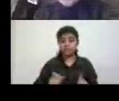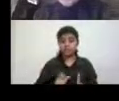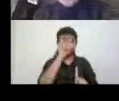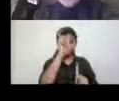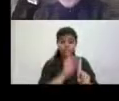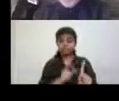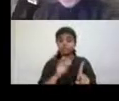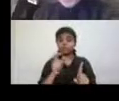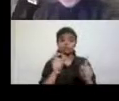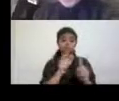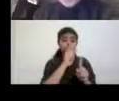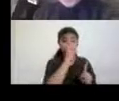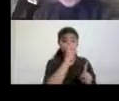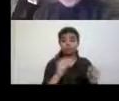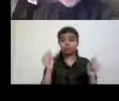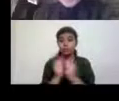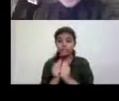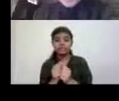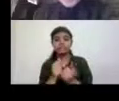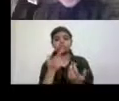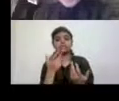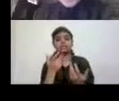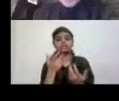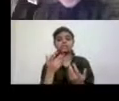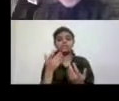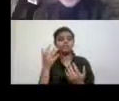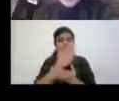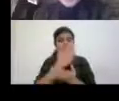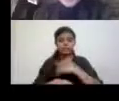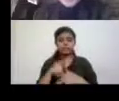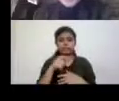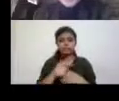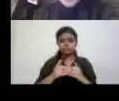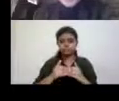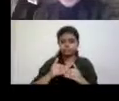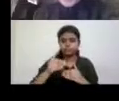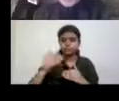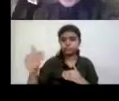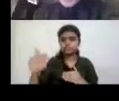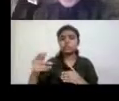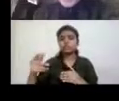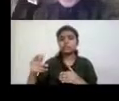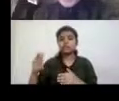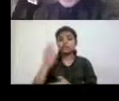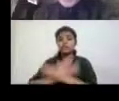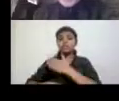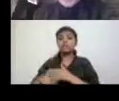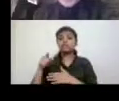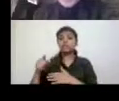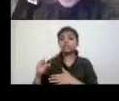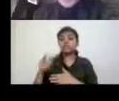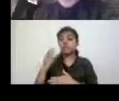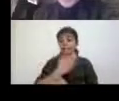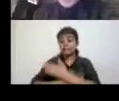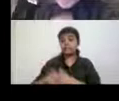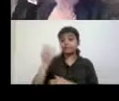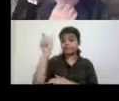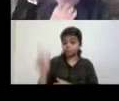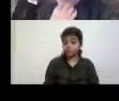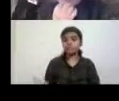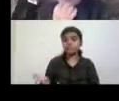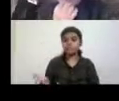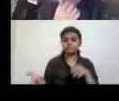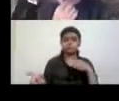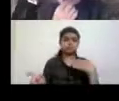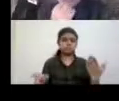a disability, uh, we are now moving toward disability first language and say disabled person. I mean, this is